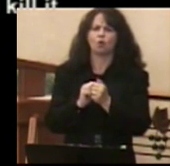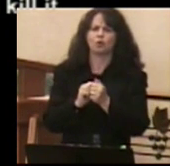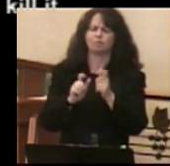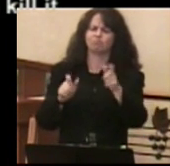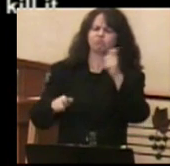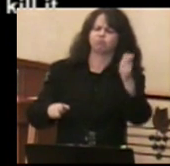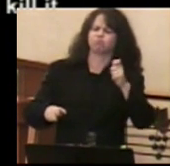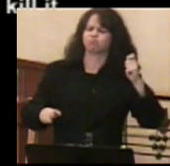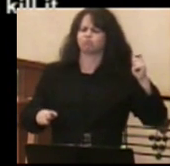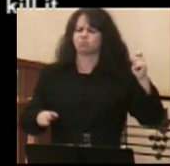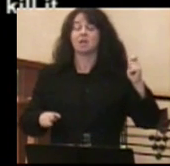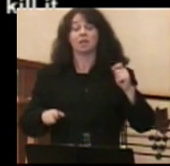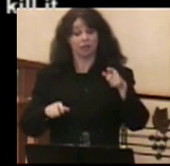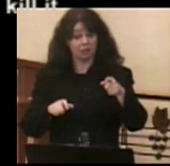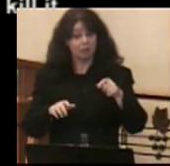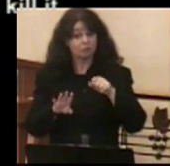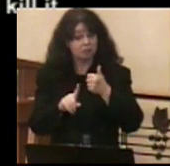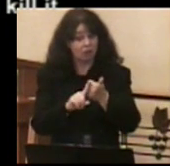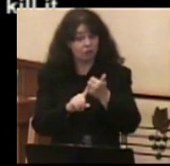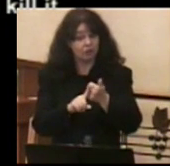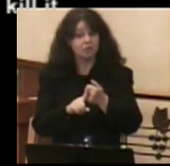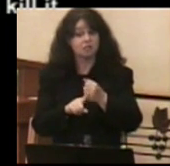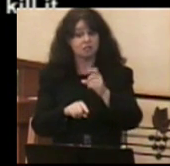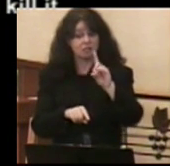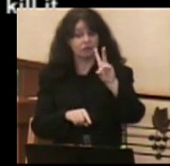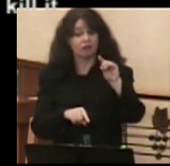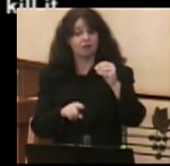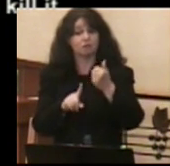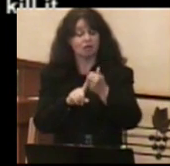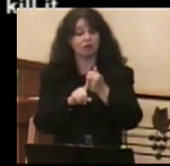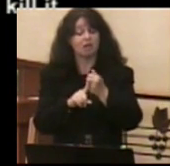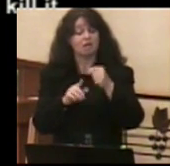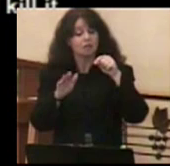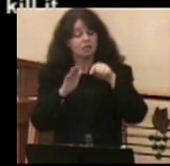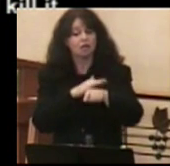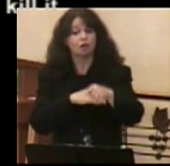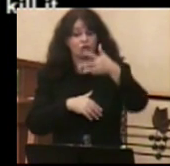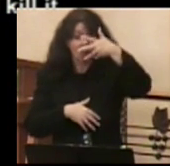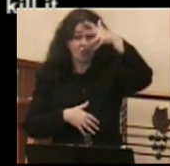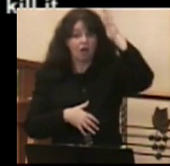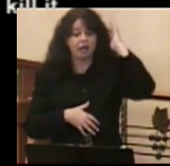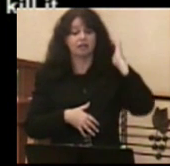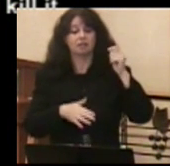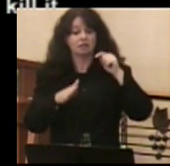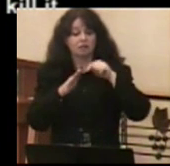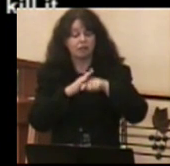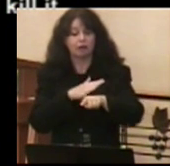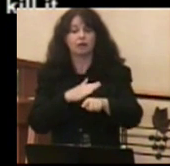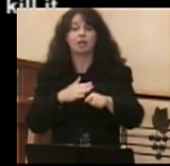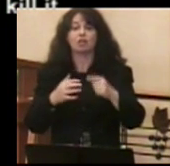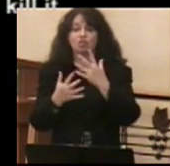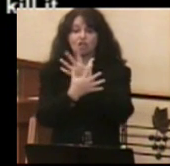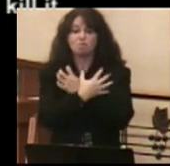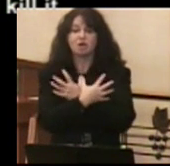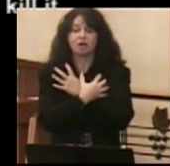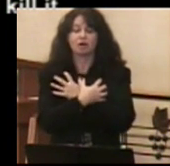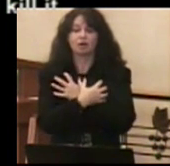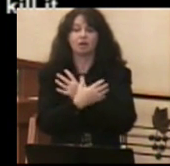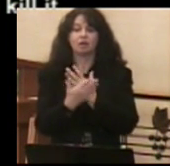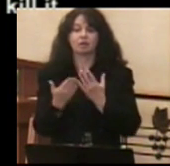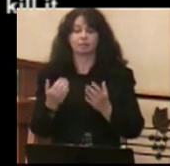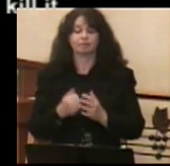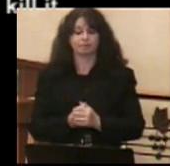the lion and the bear, and how it is that he did so just with probably the staff in his hand.